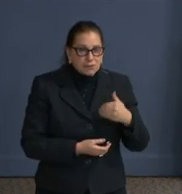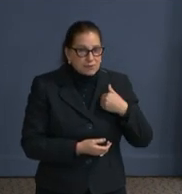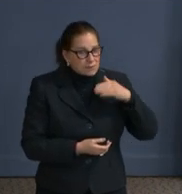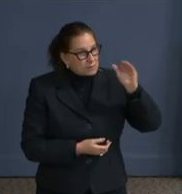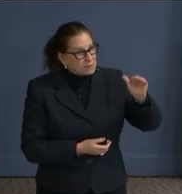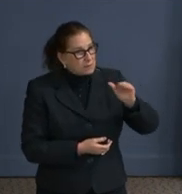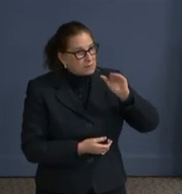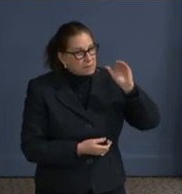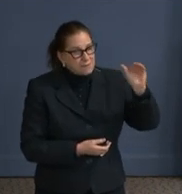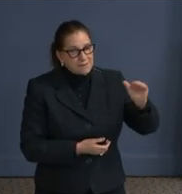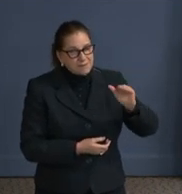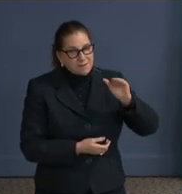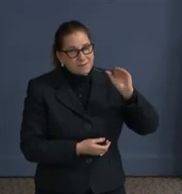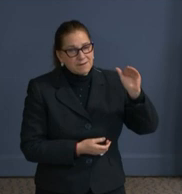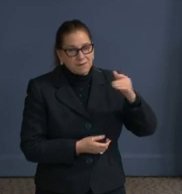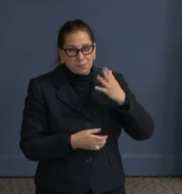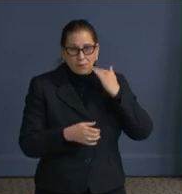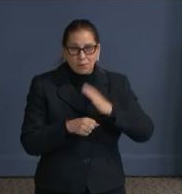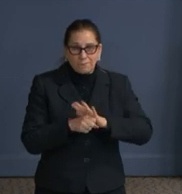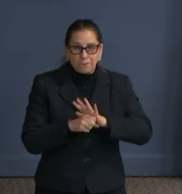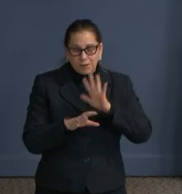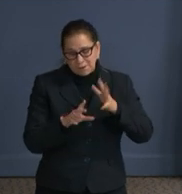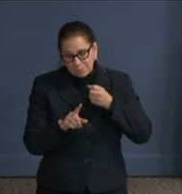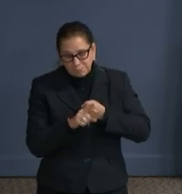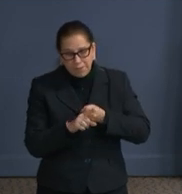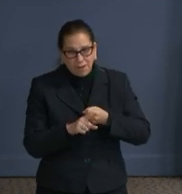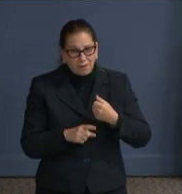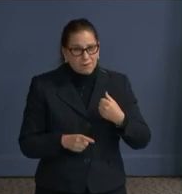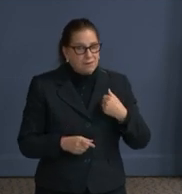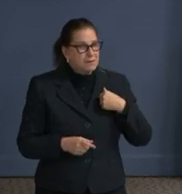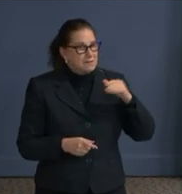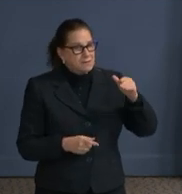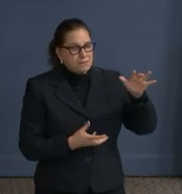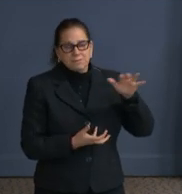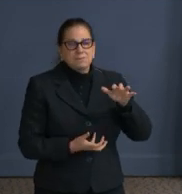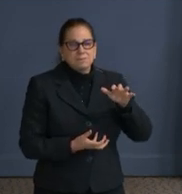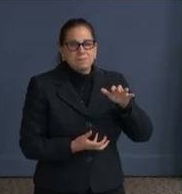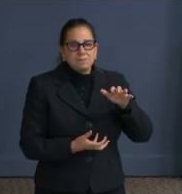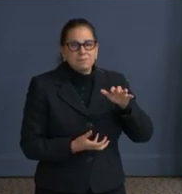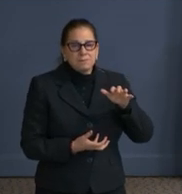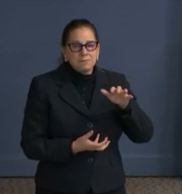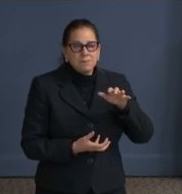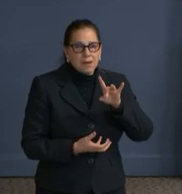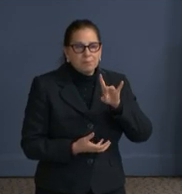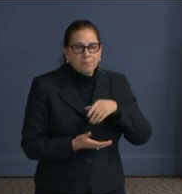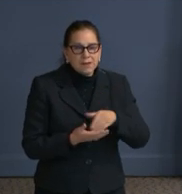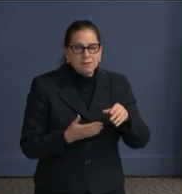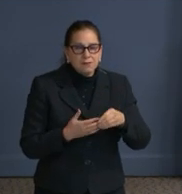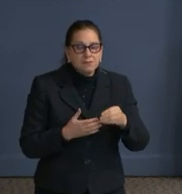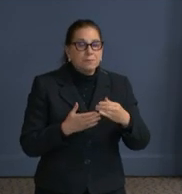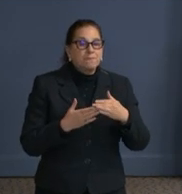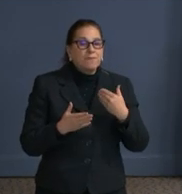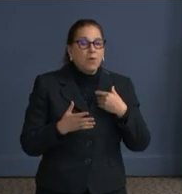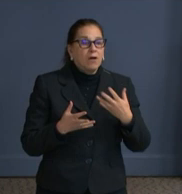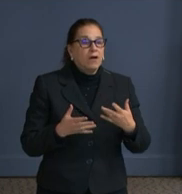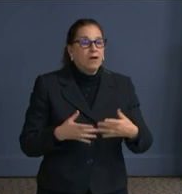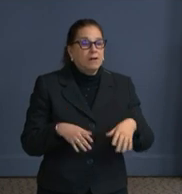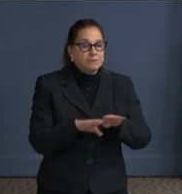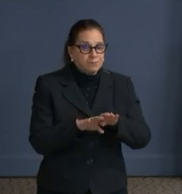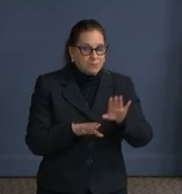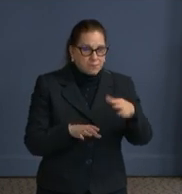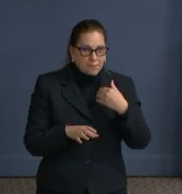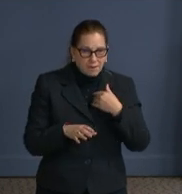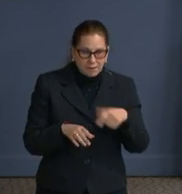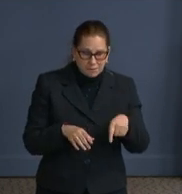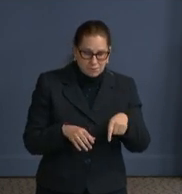pandemic. And finally, before we wrap up, we have some very important updates